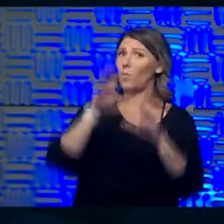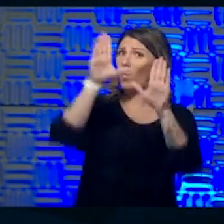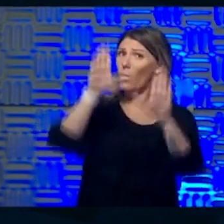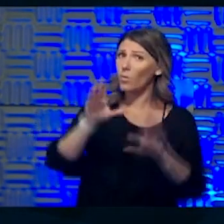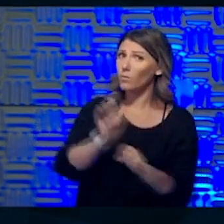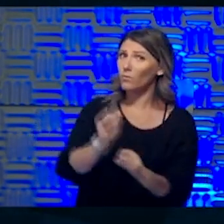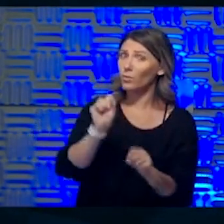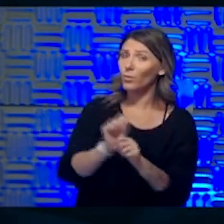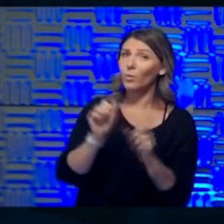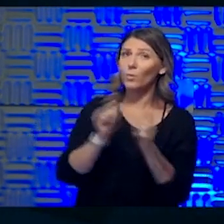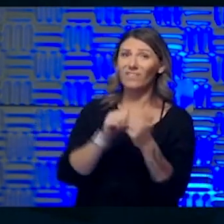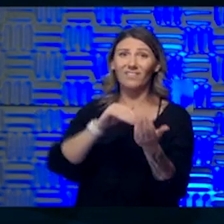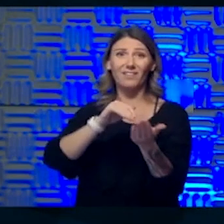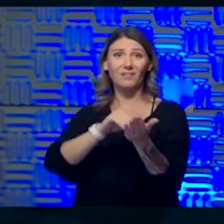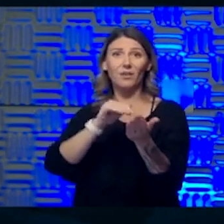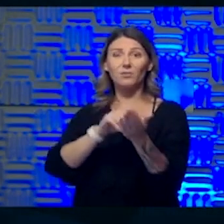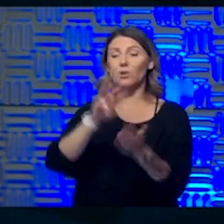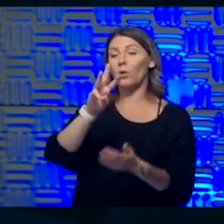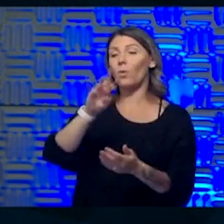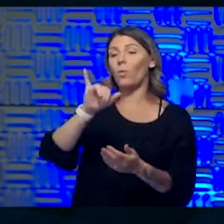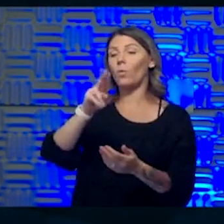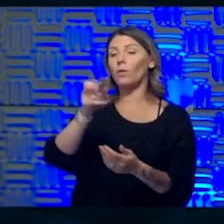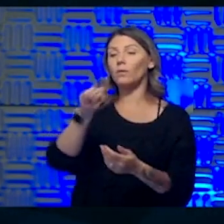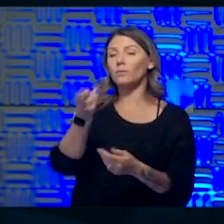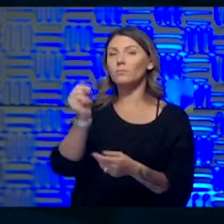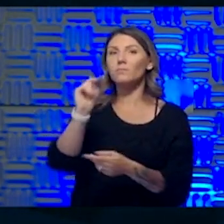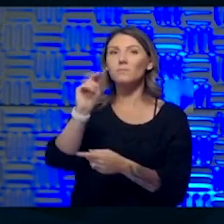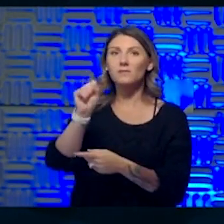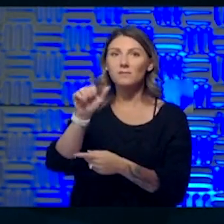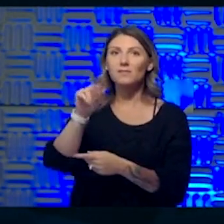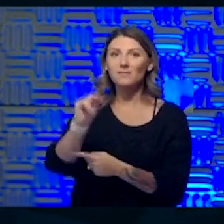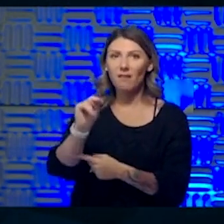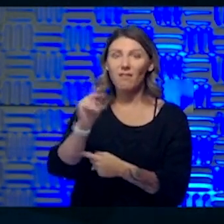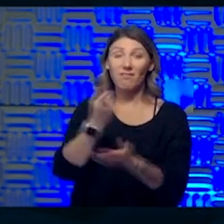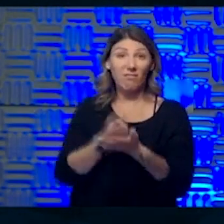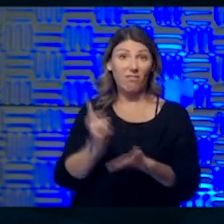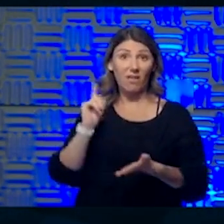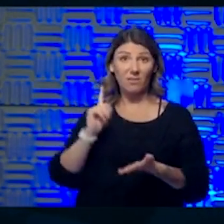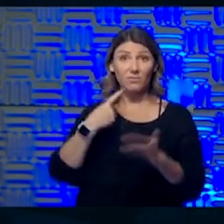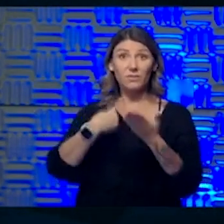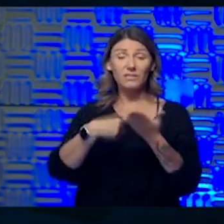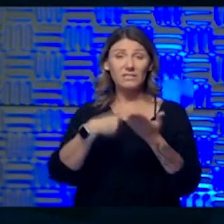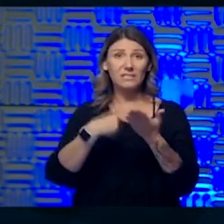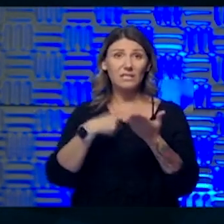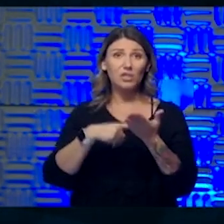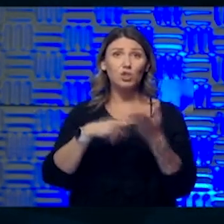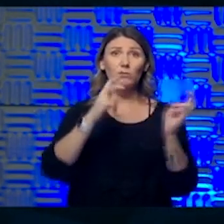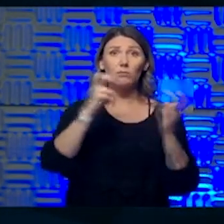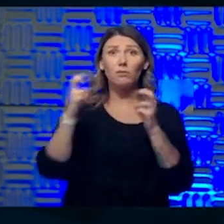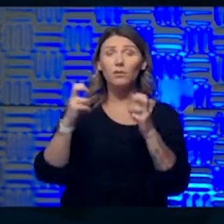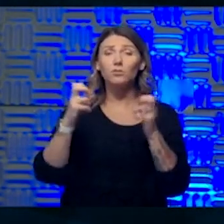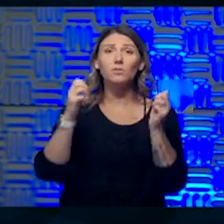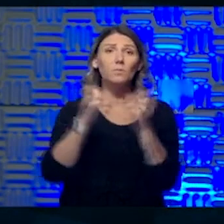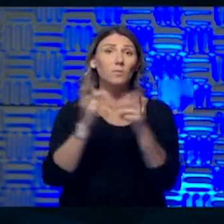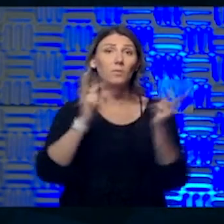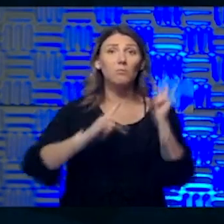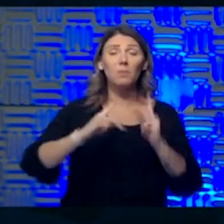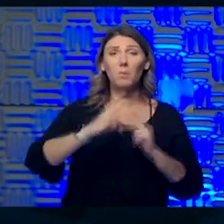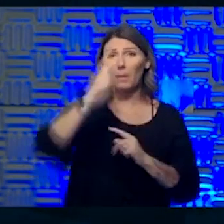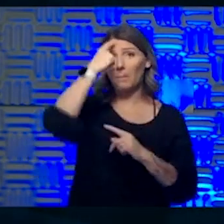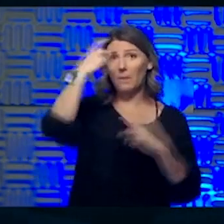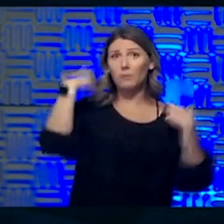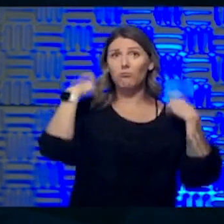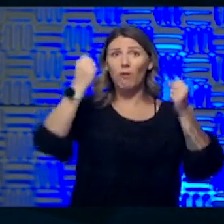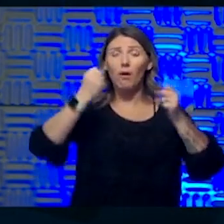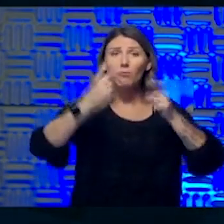Dr. Williamson last week, just talking about, you know, the issues of people's underlying, uh, mental health struggles or,